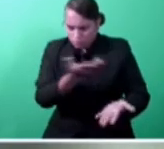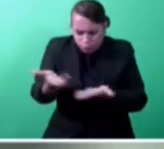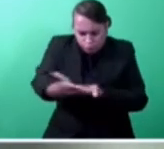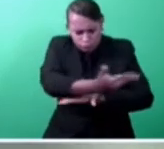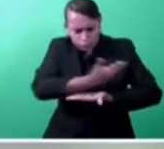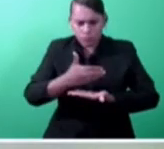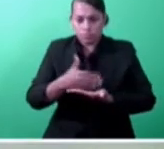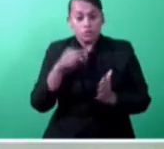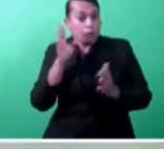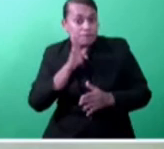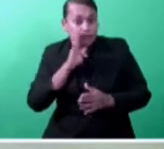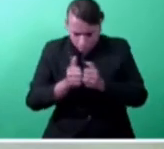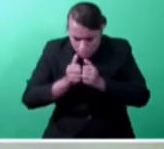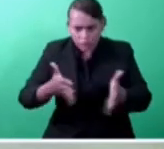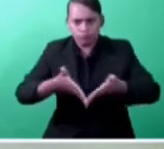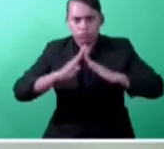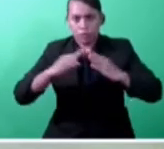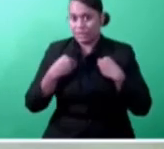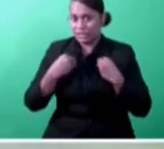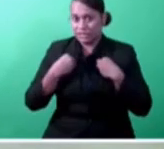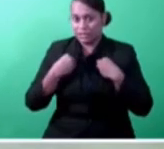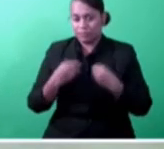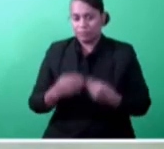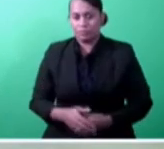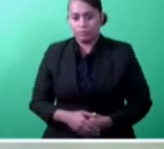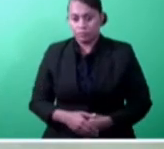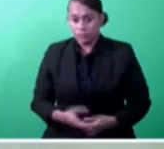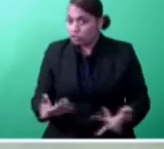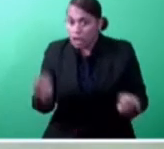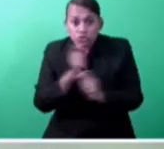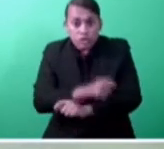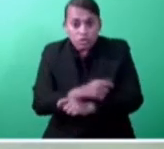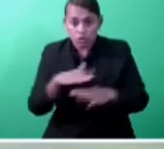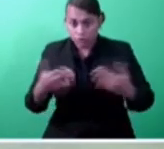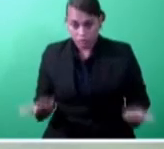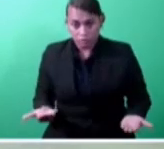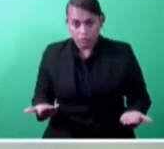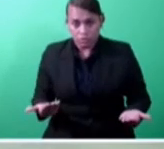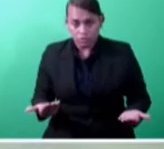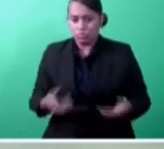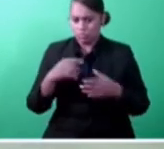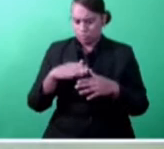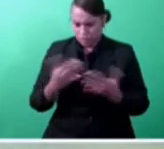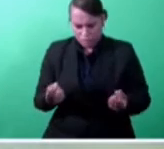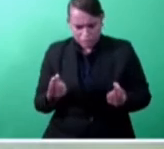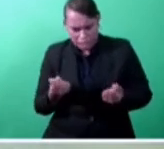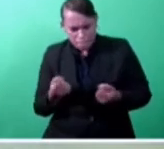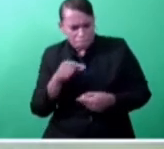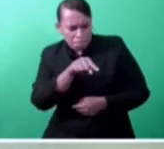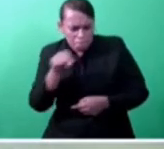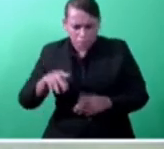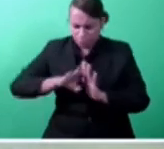Mr. Speaker said the reforms in the area of business licensing has led to streamlining and eliminating processes